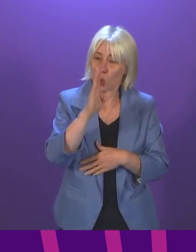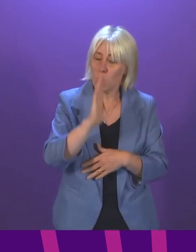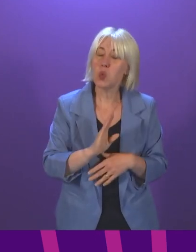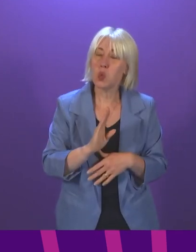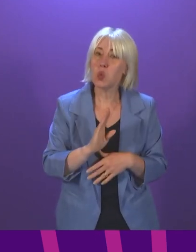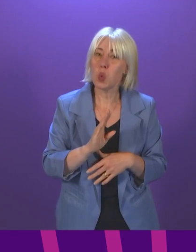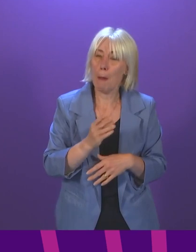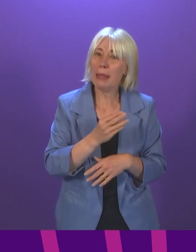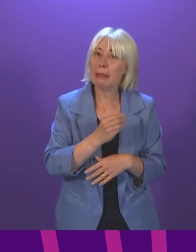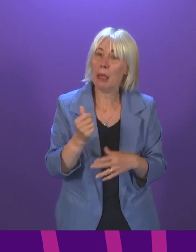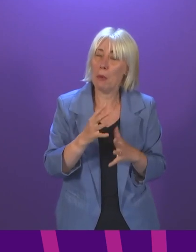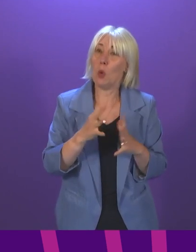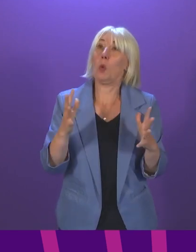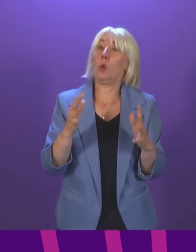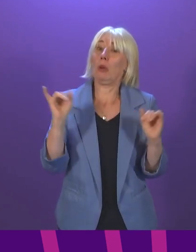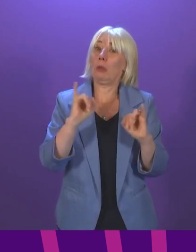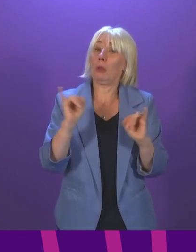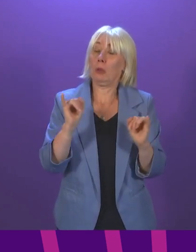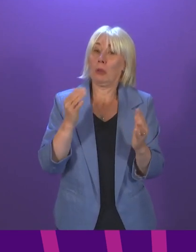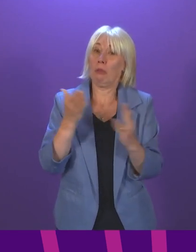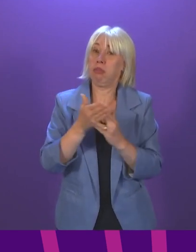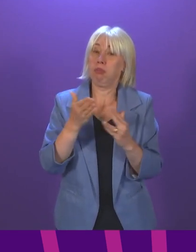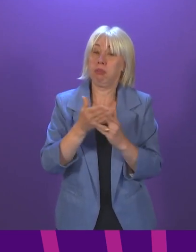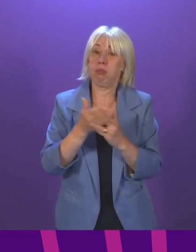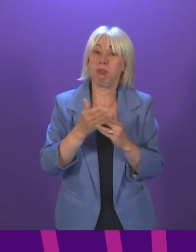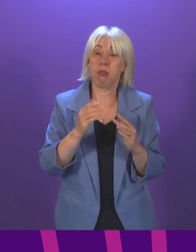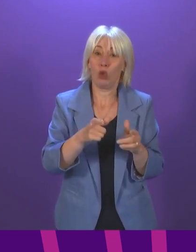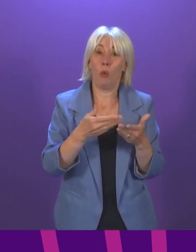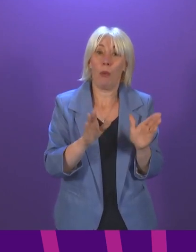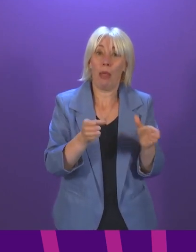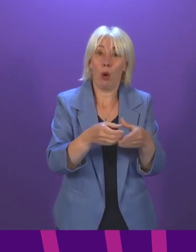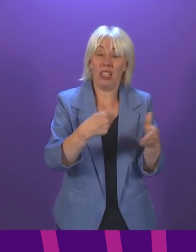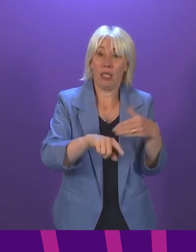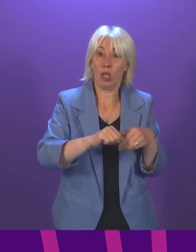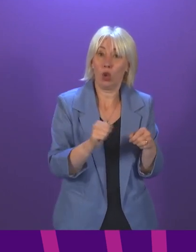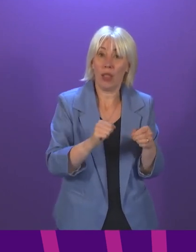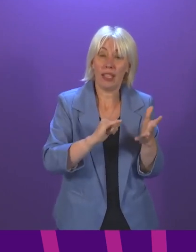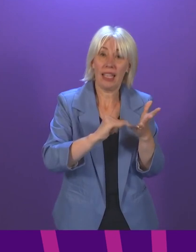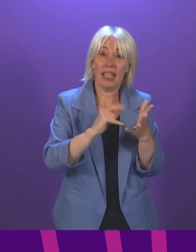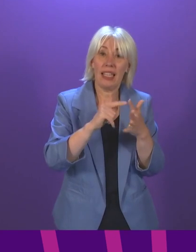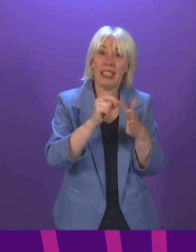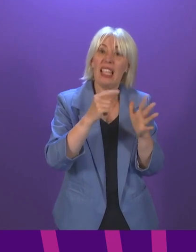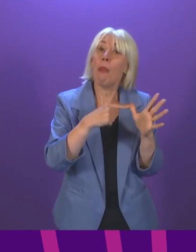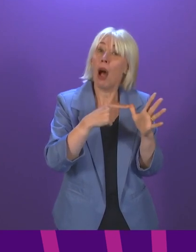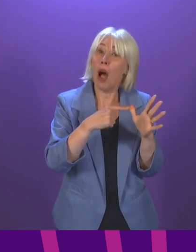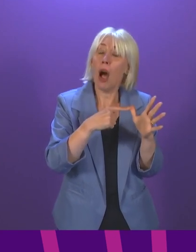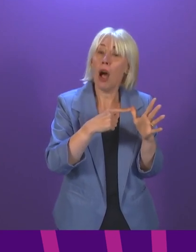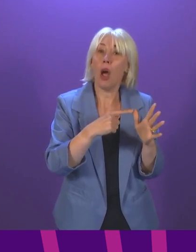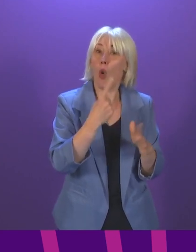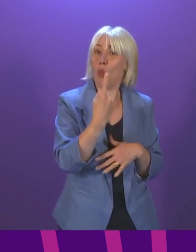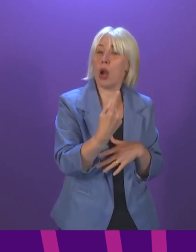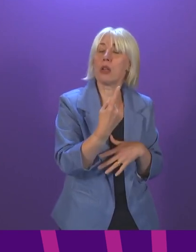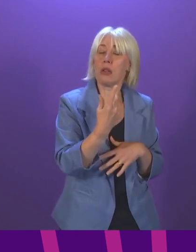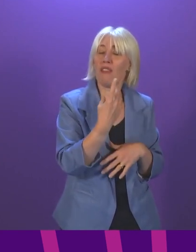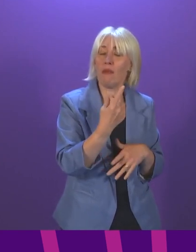have been some very significant cyber attacks happening to public sector organisations in Scotland, SEPA obviously being a case